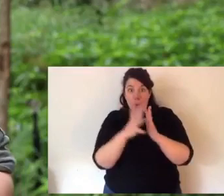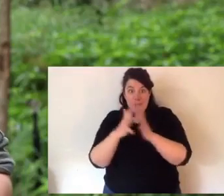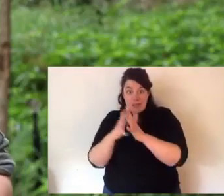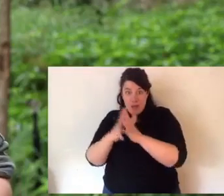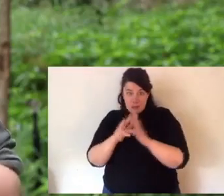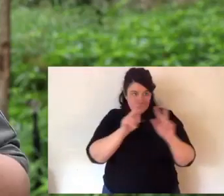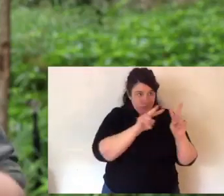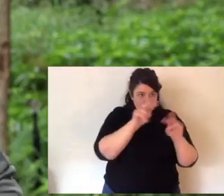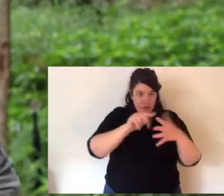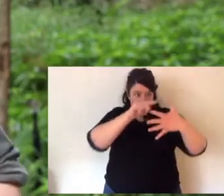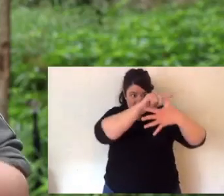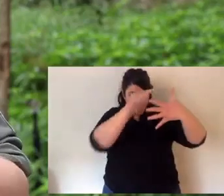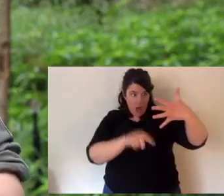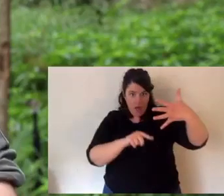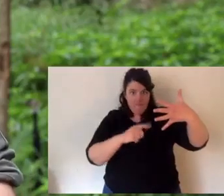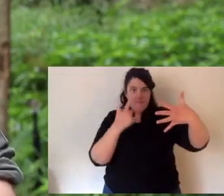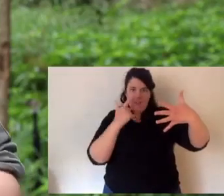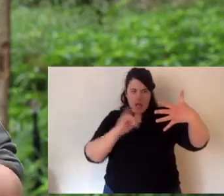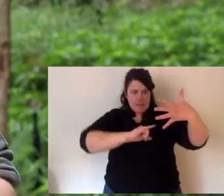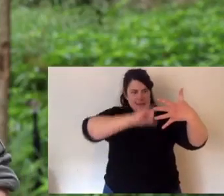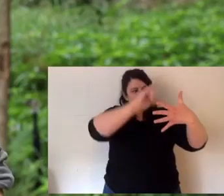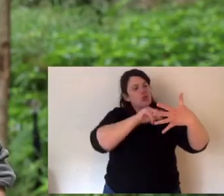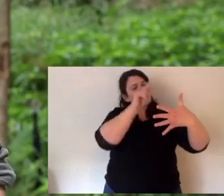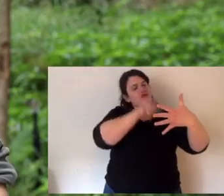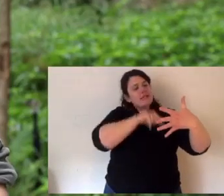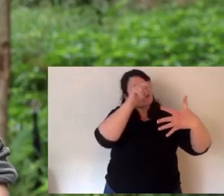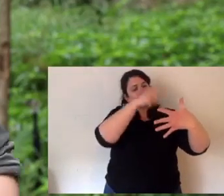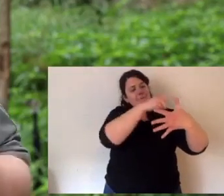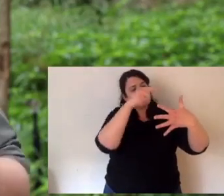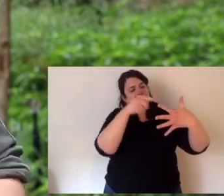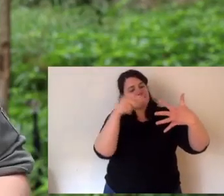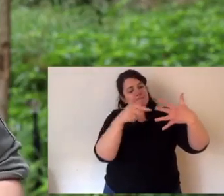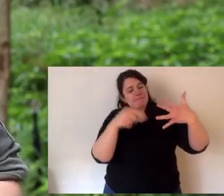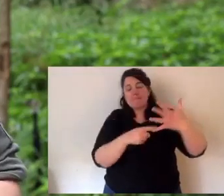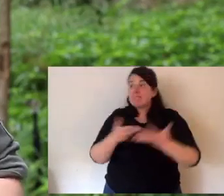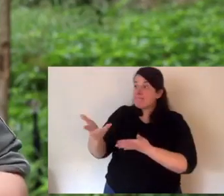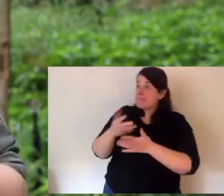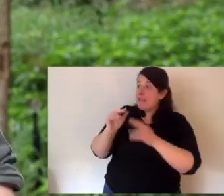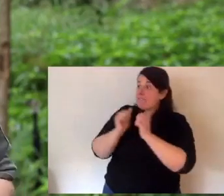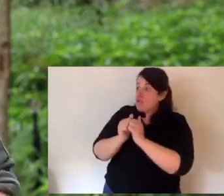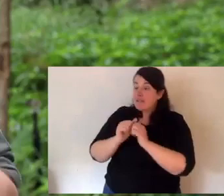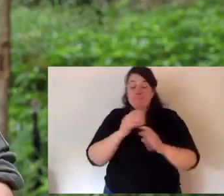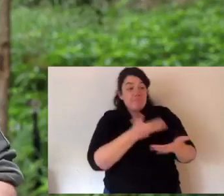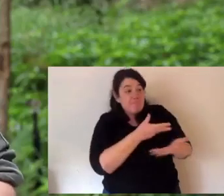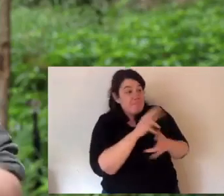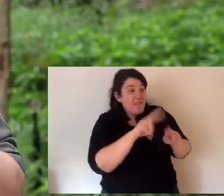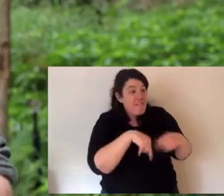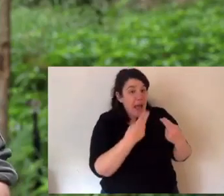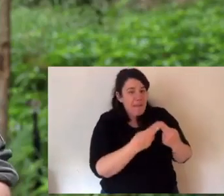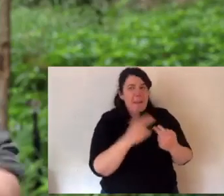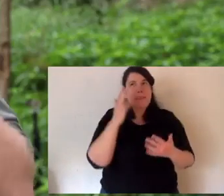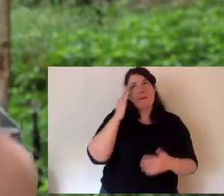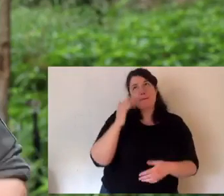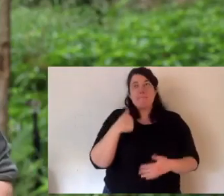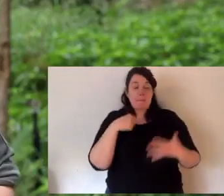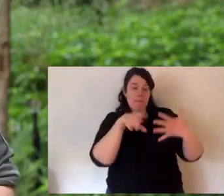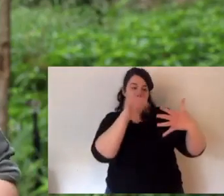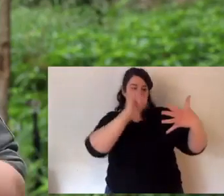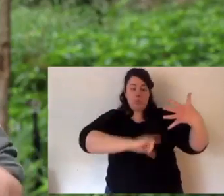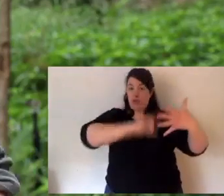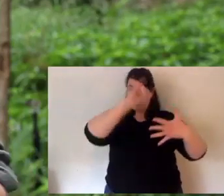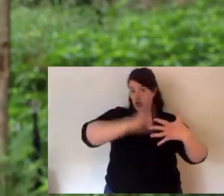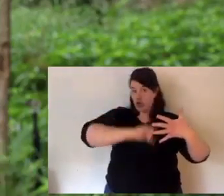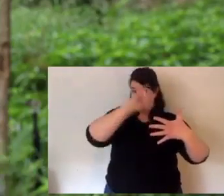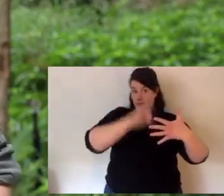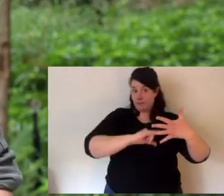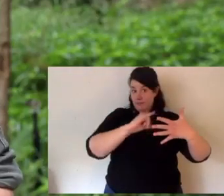website. Find these five projects. It's very easy. Read the projects. Talk about them with friends, family. Consider it